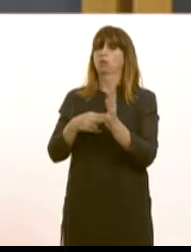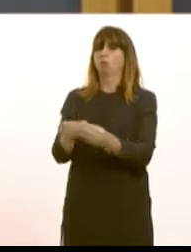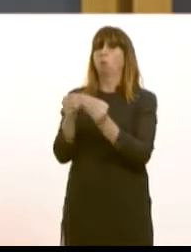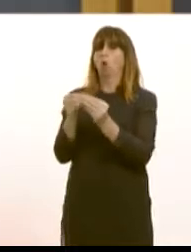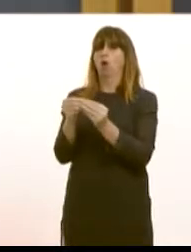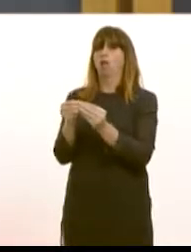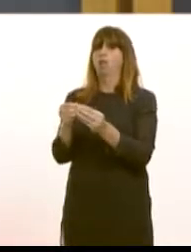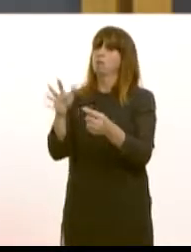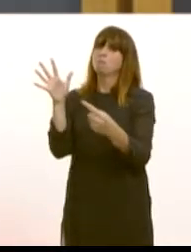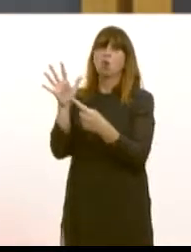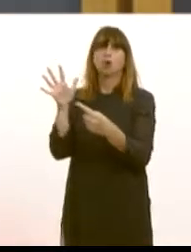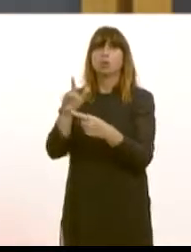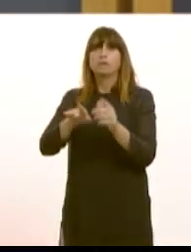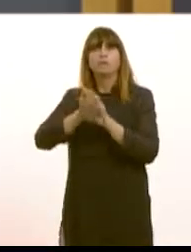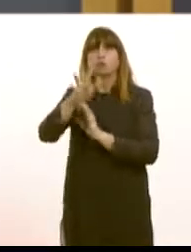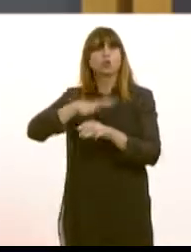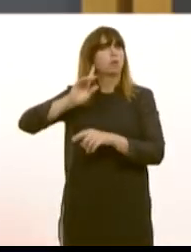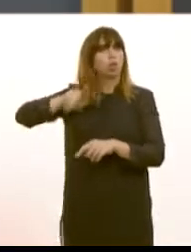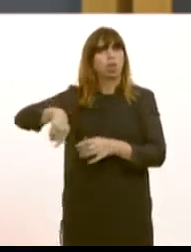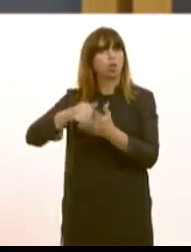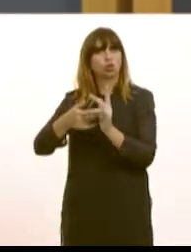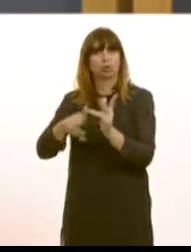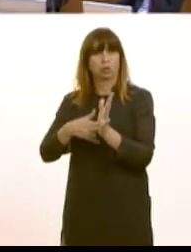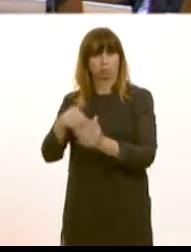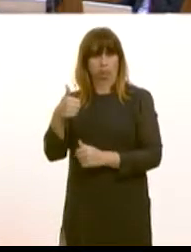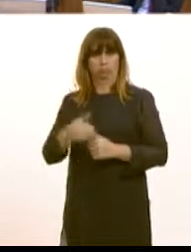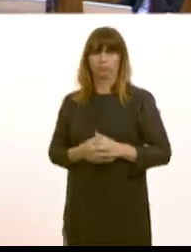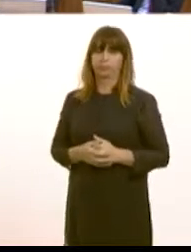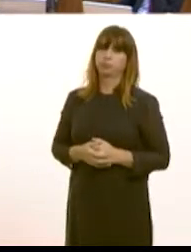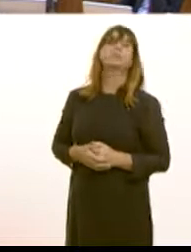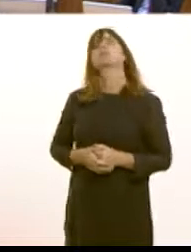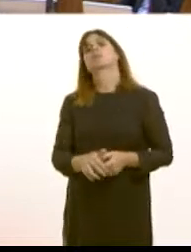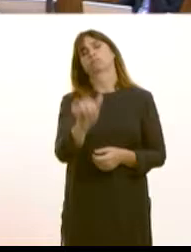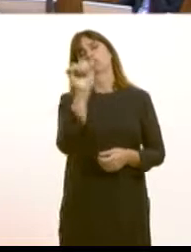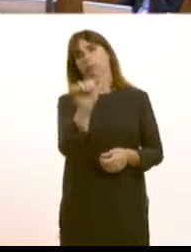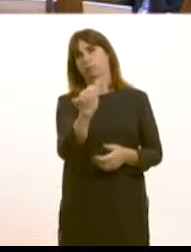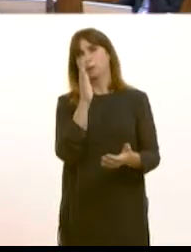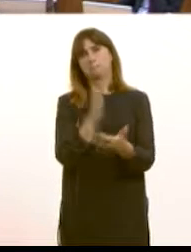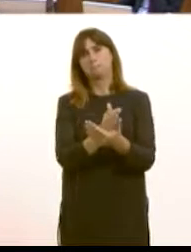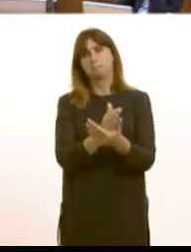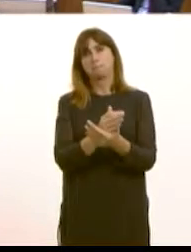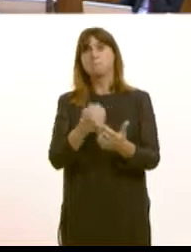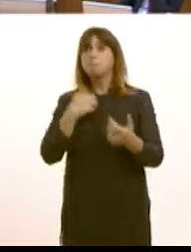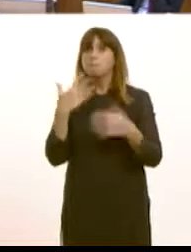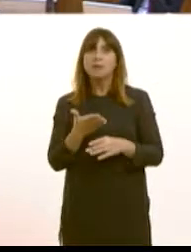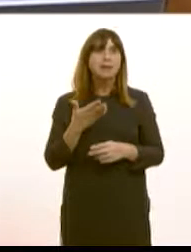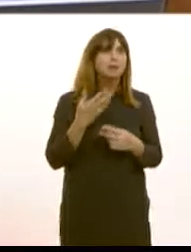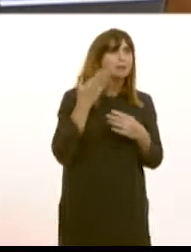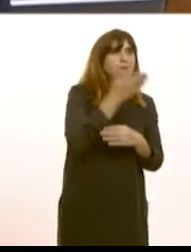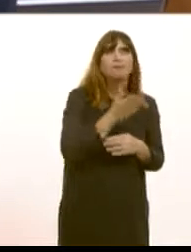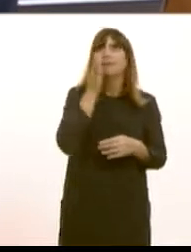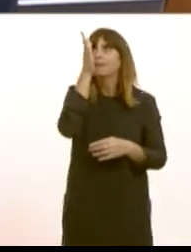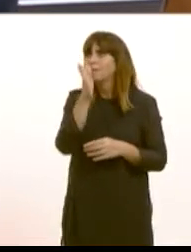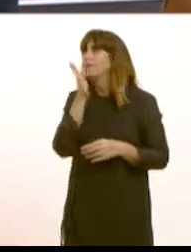is as integral to any discussions on the future of the steel industry going forward. Absolutely. And I've been, of course, to all four sites. Shotan